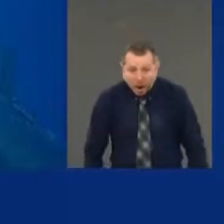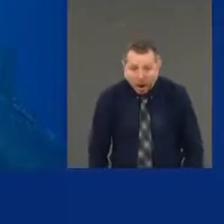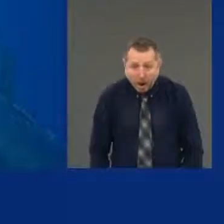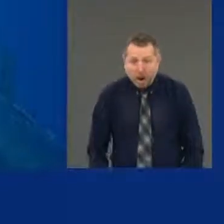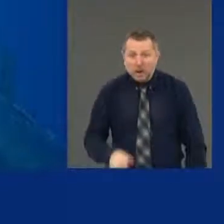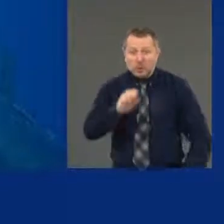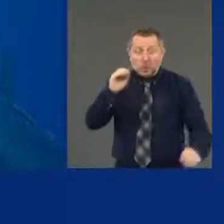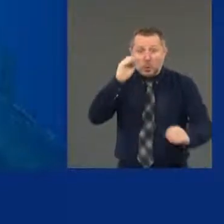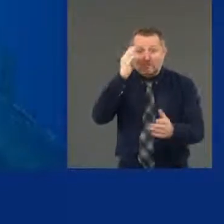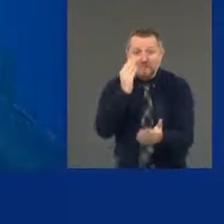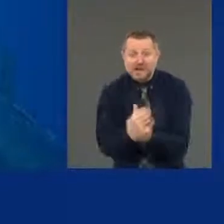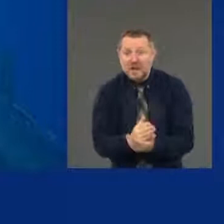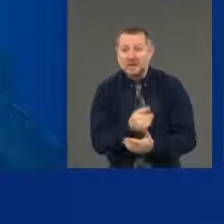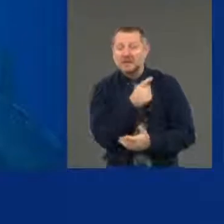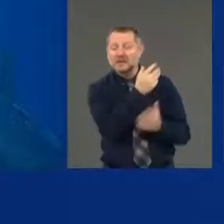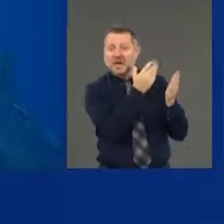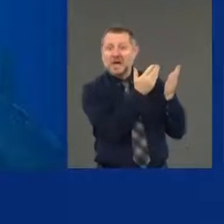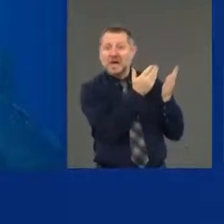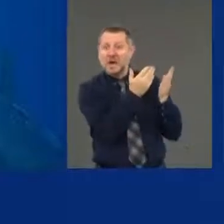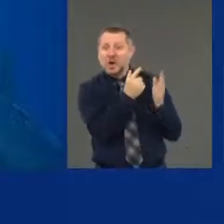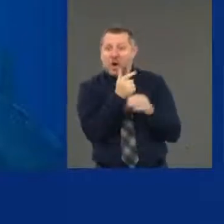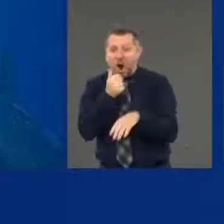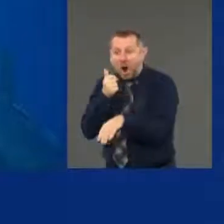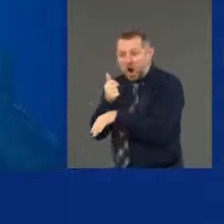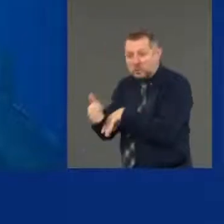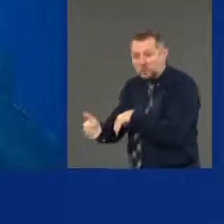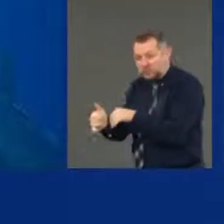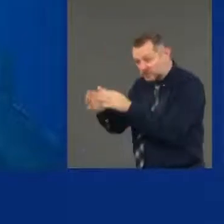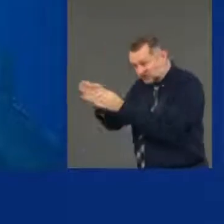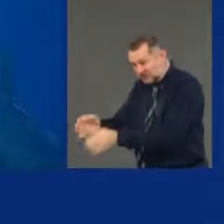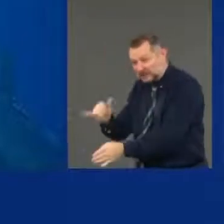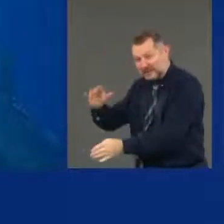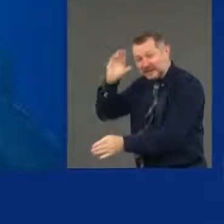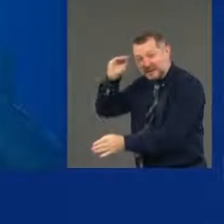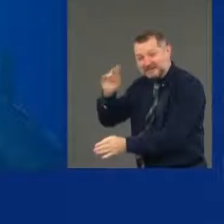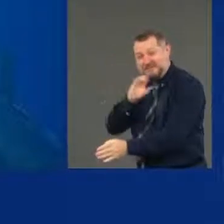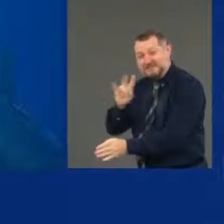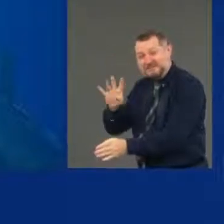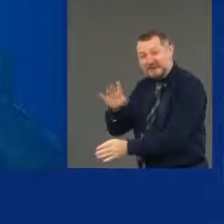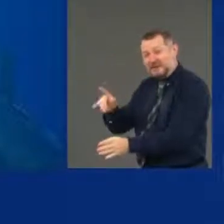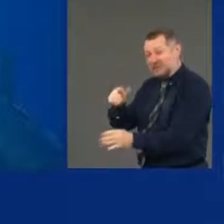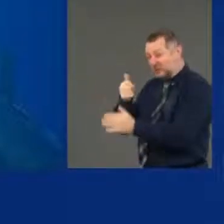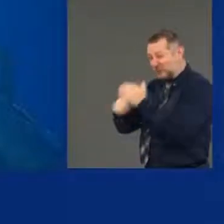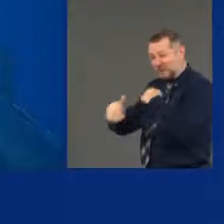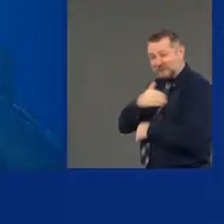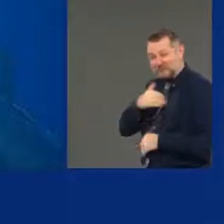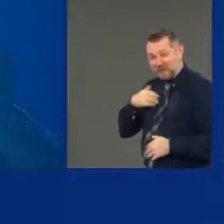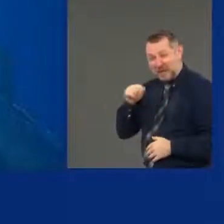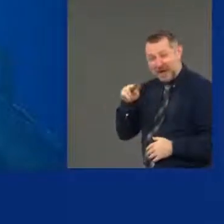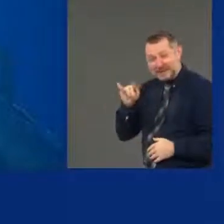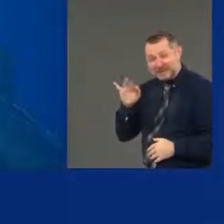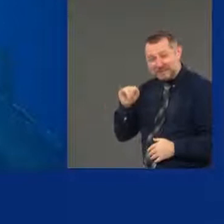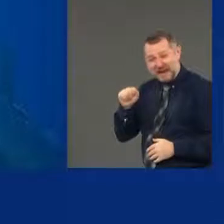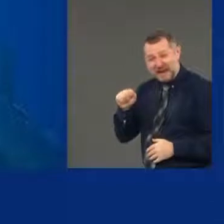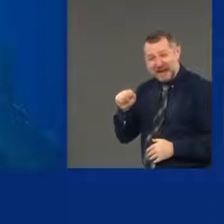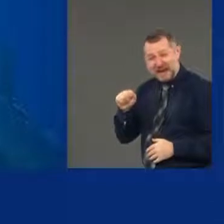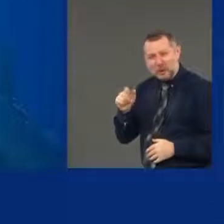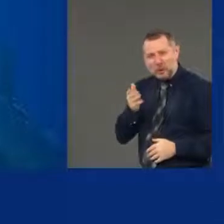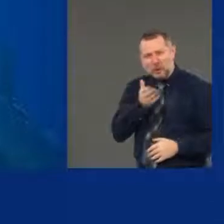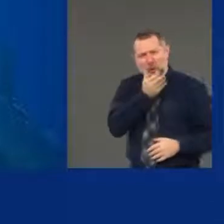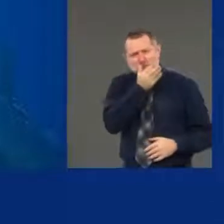He accuses this man of being associated with Antifa. No proof whatsoever.